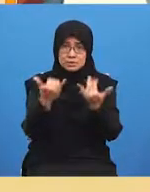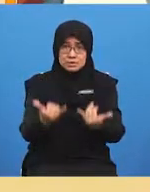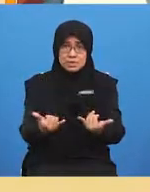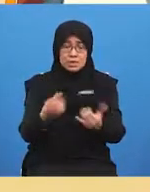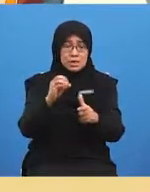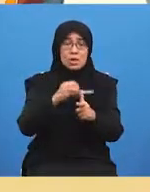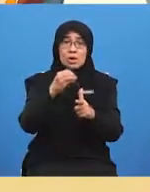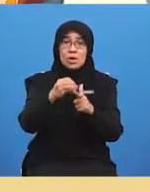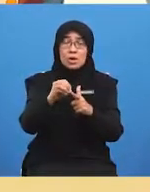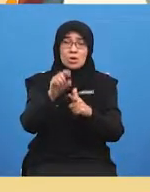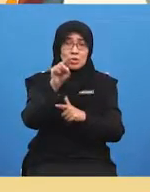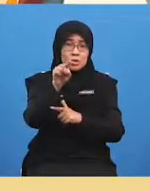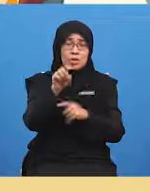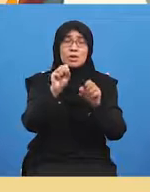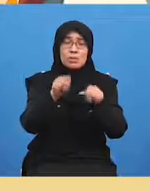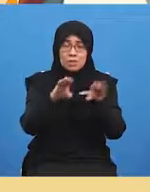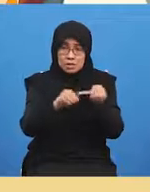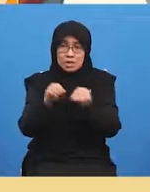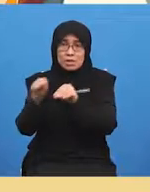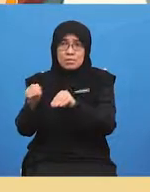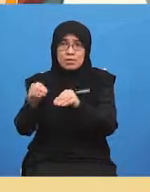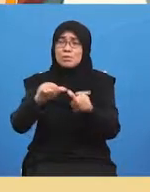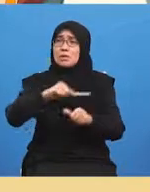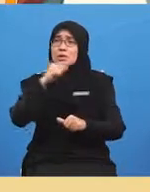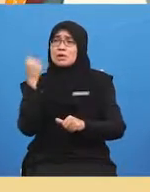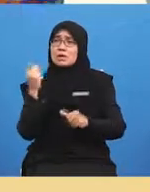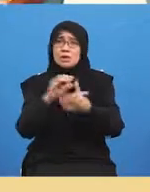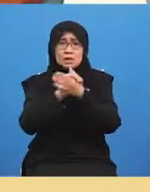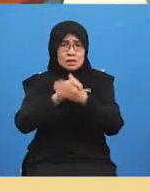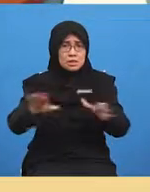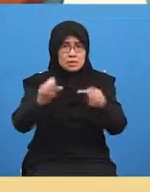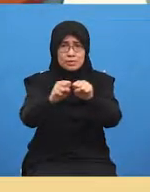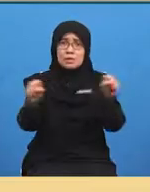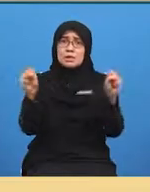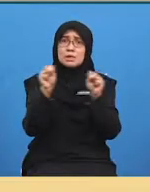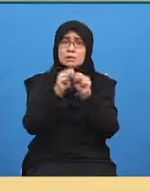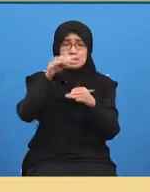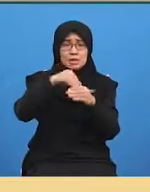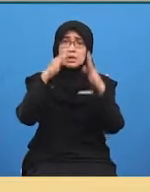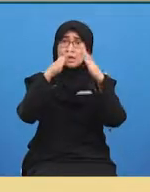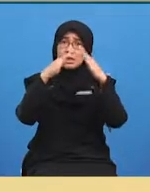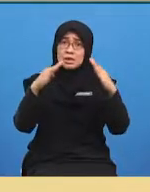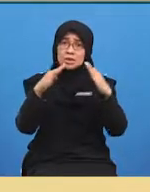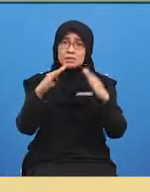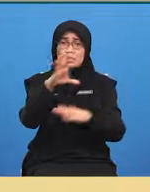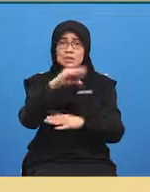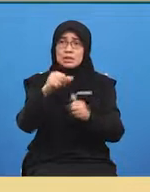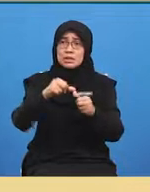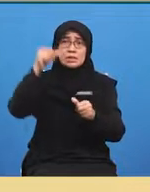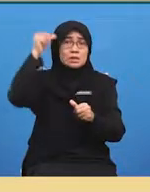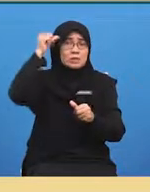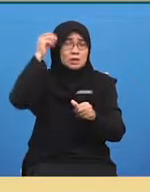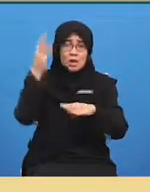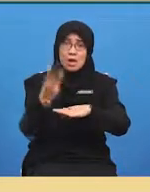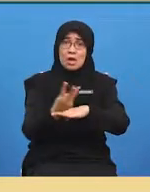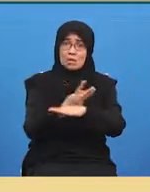if you need you can move to another safe space in your house and remember wear your